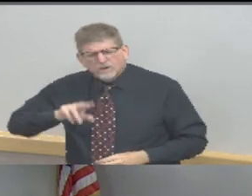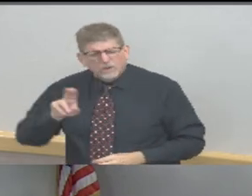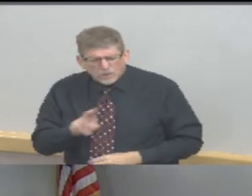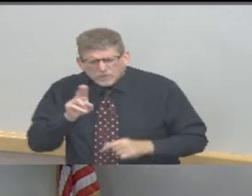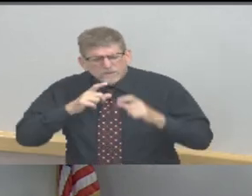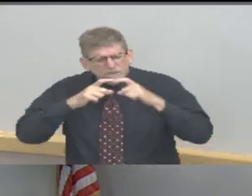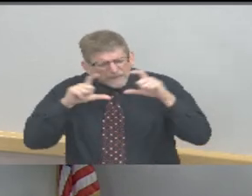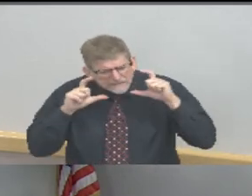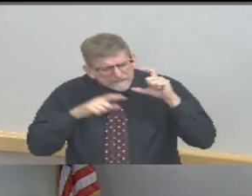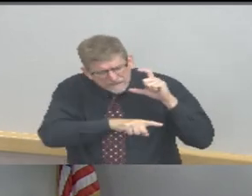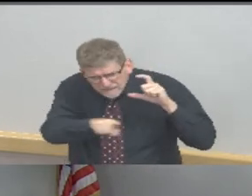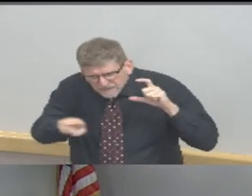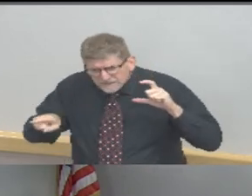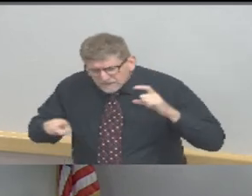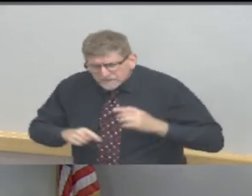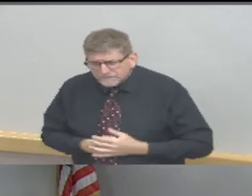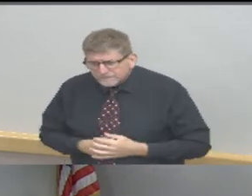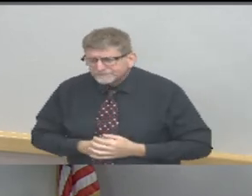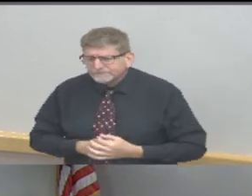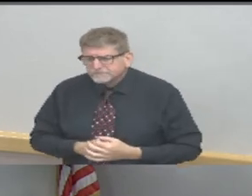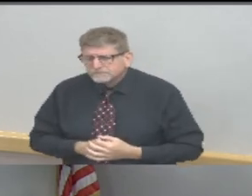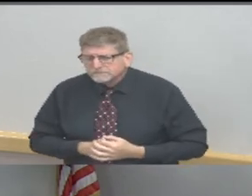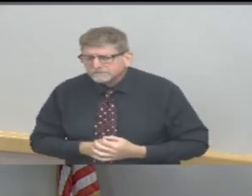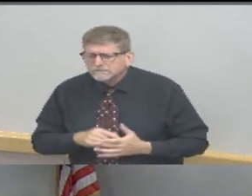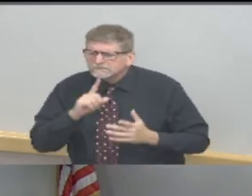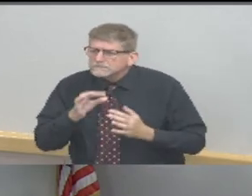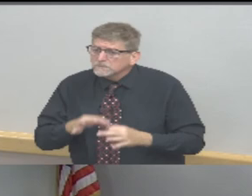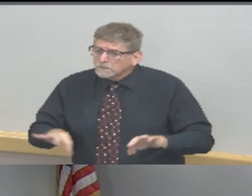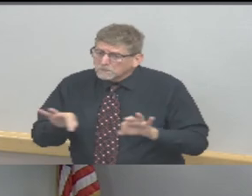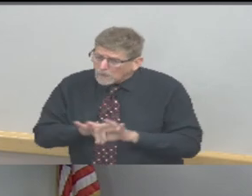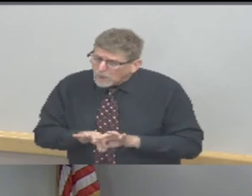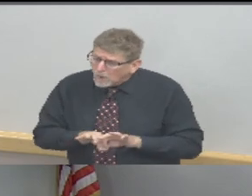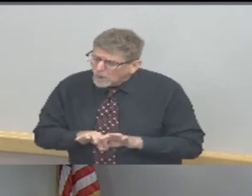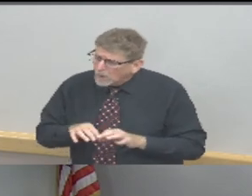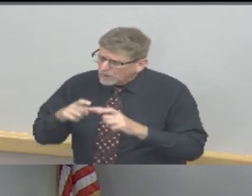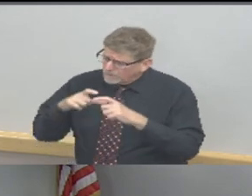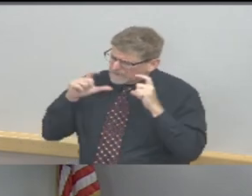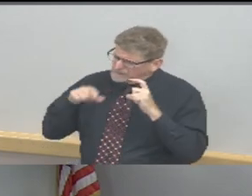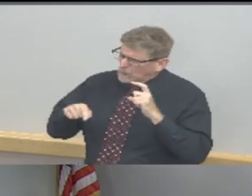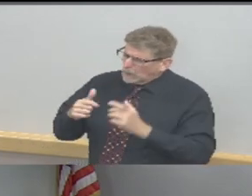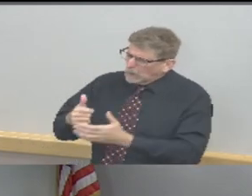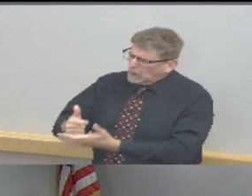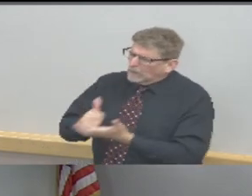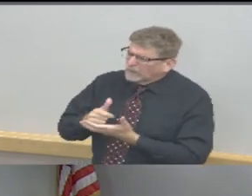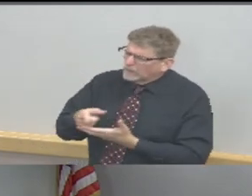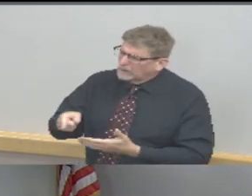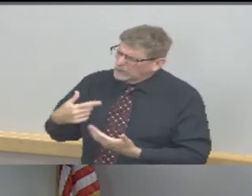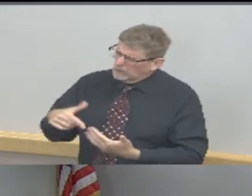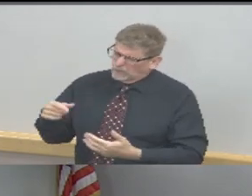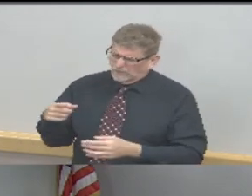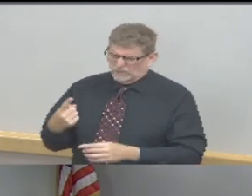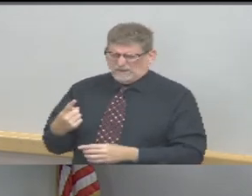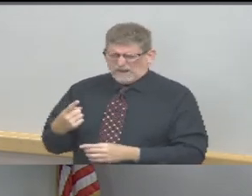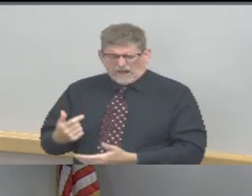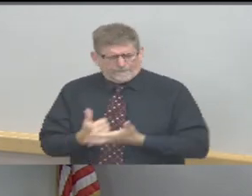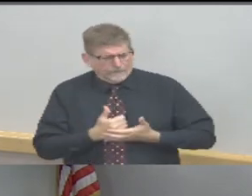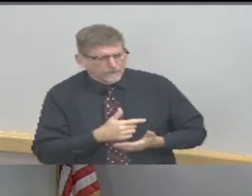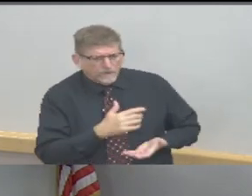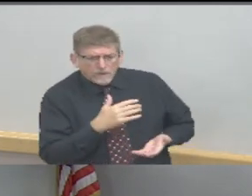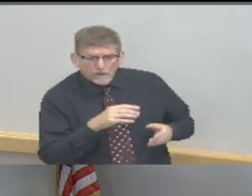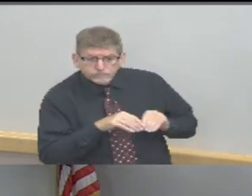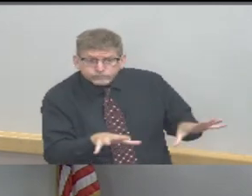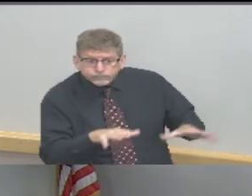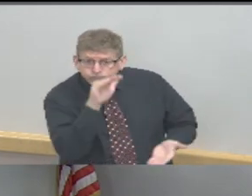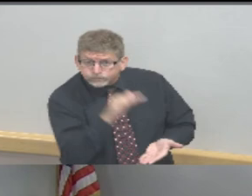this is a very important tool to reduce the transmission of COVID-19 in our community and the